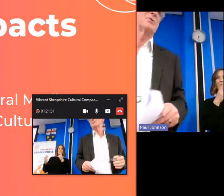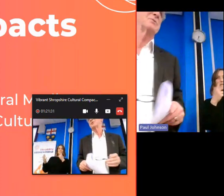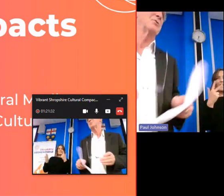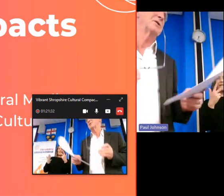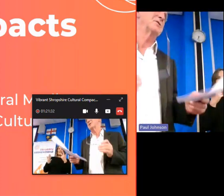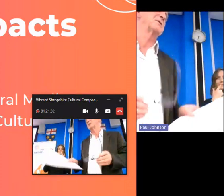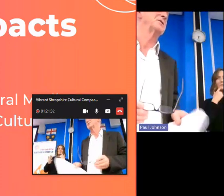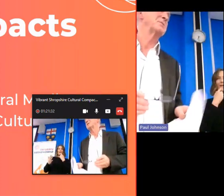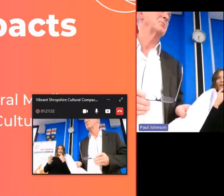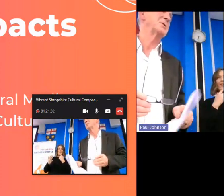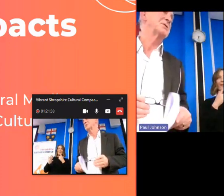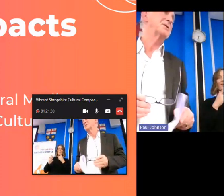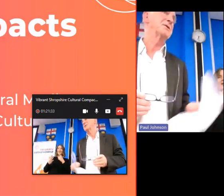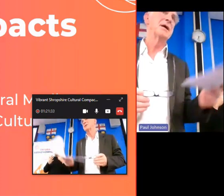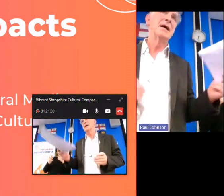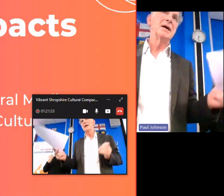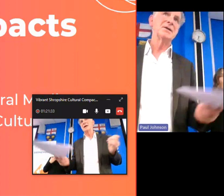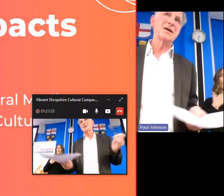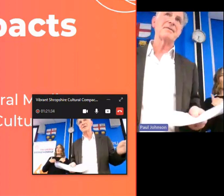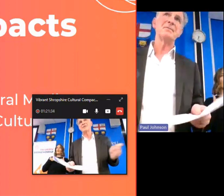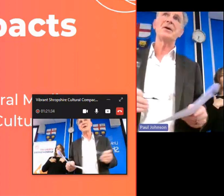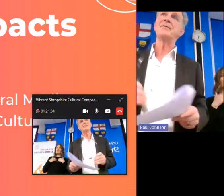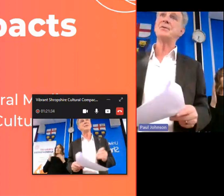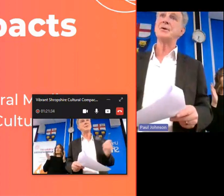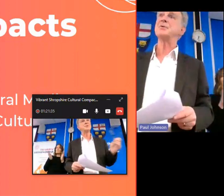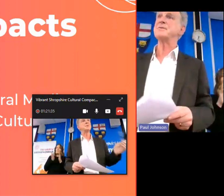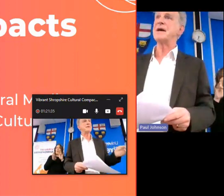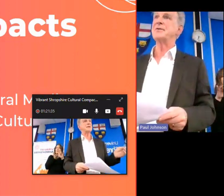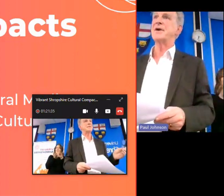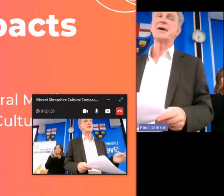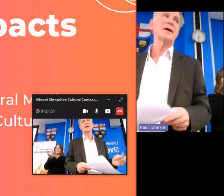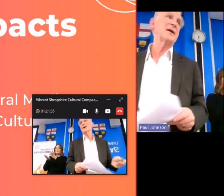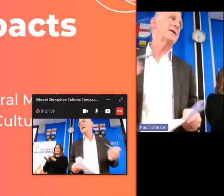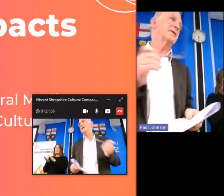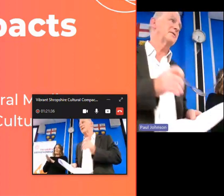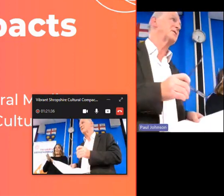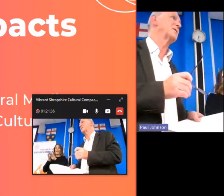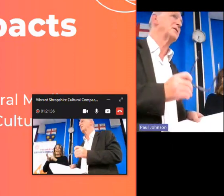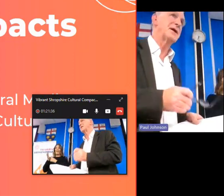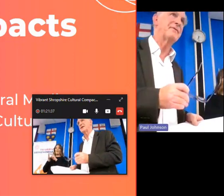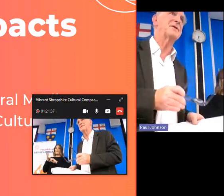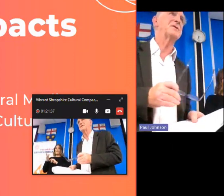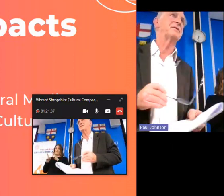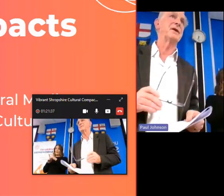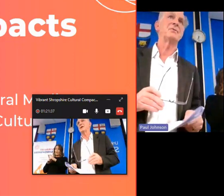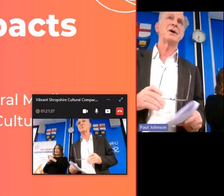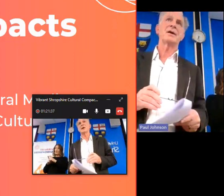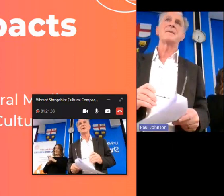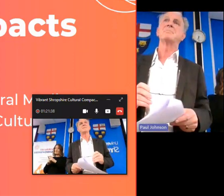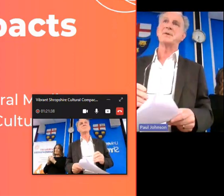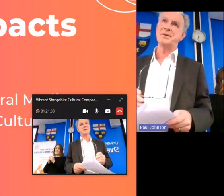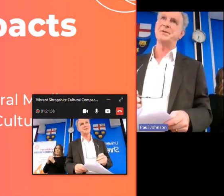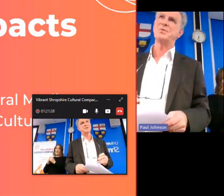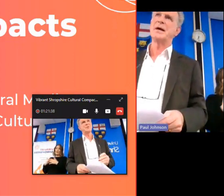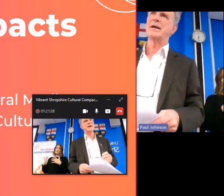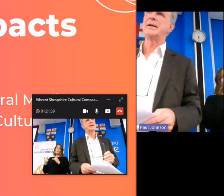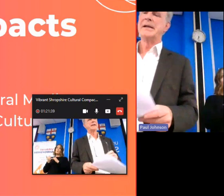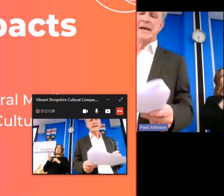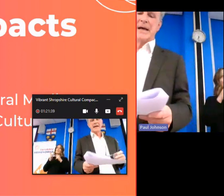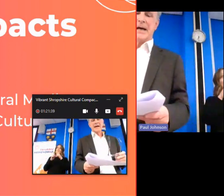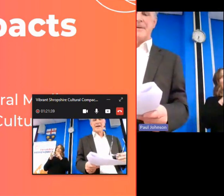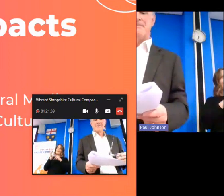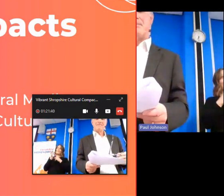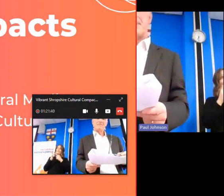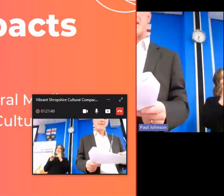slightly towards more interest in smaller cities aside from hereford which was valued very highly i noticed and david's did very well in the bid as